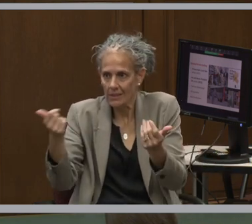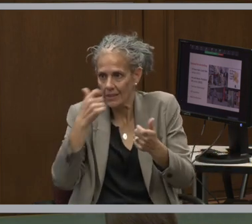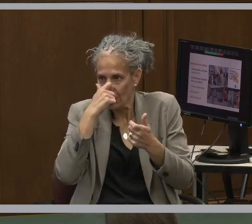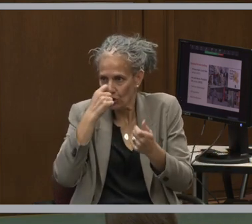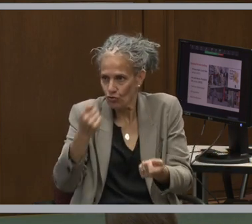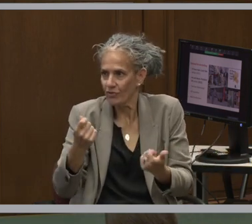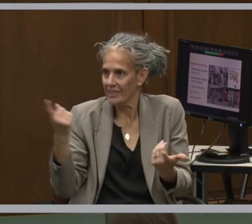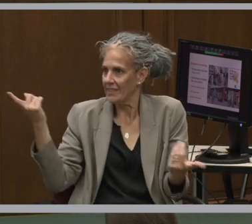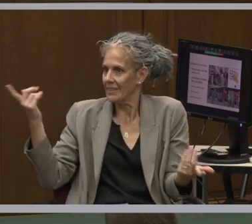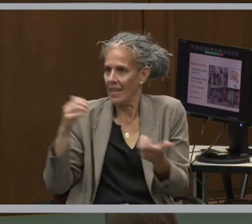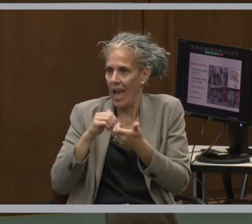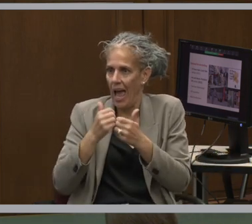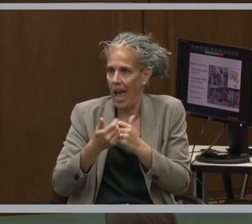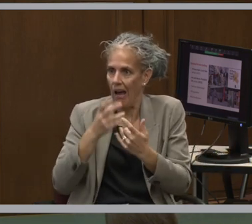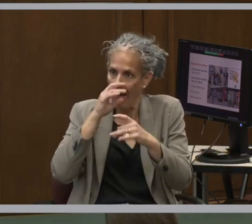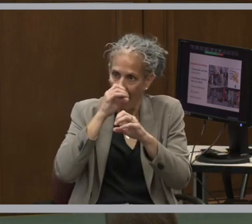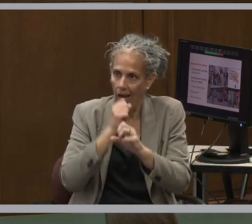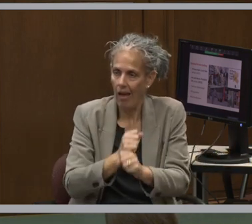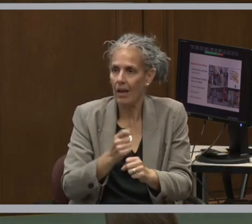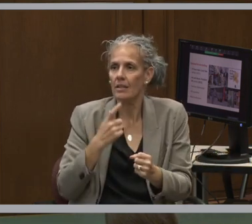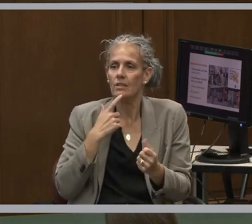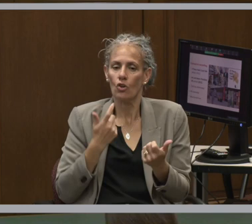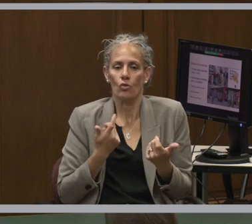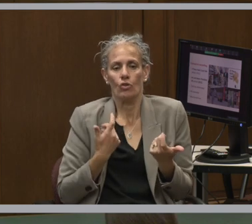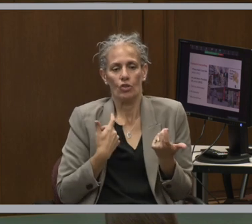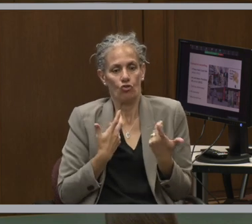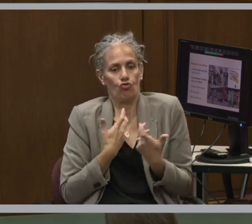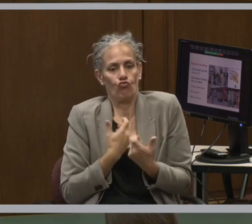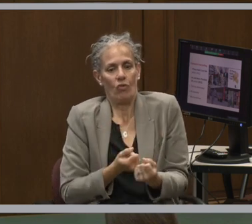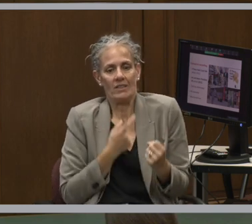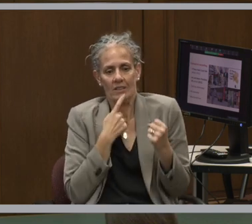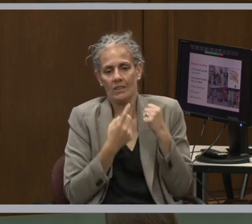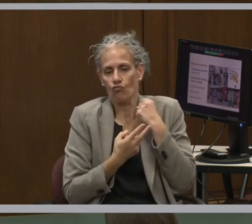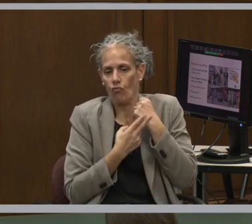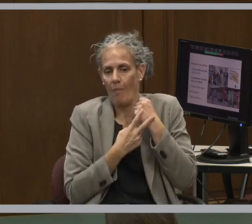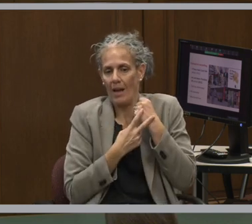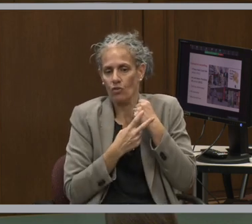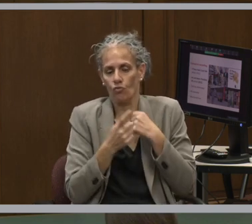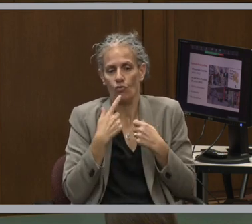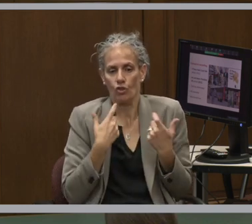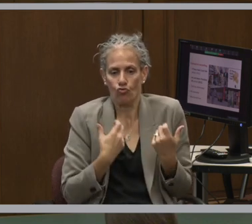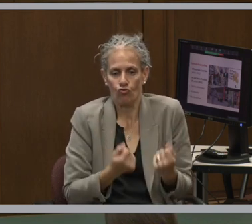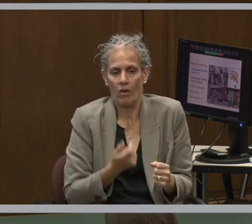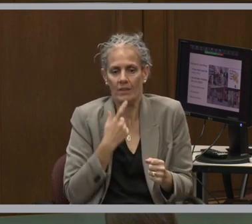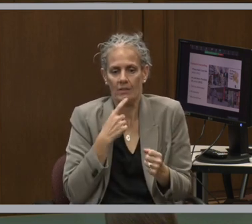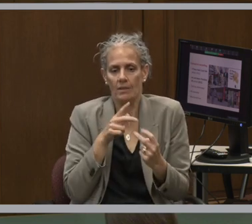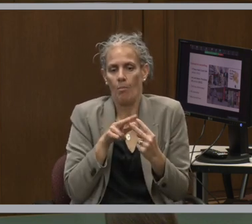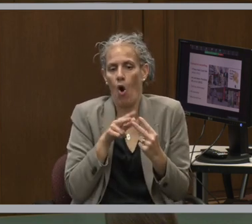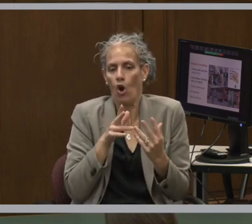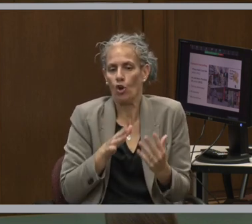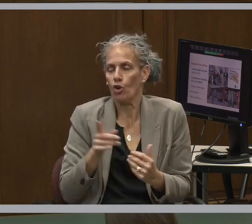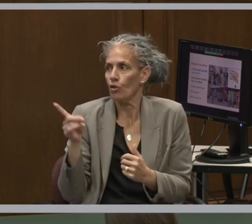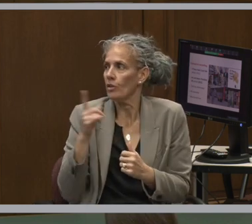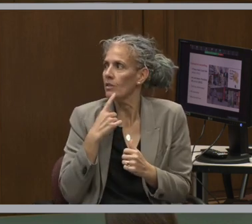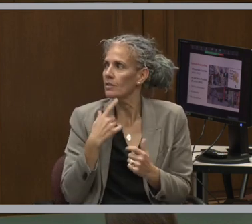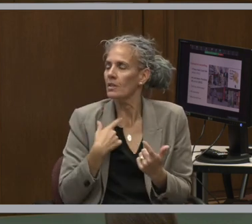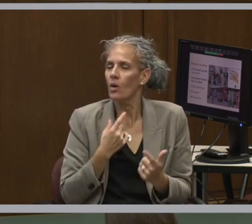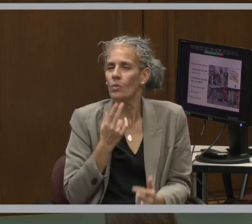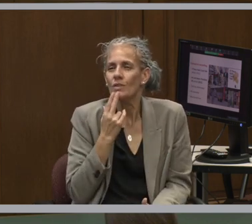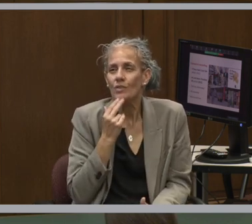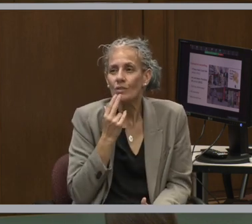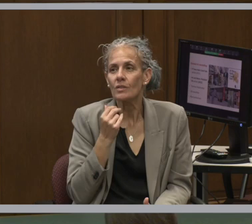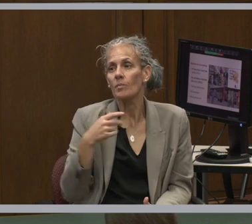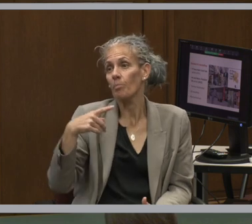be seen as a trusted repository and a trusted partner. So we started small. Archives is part of public